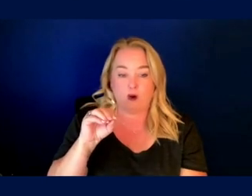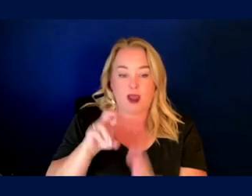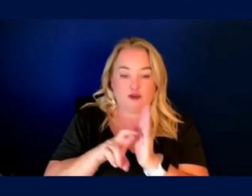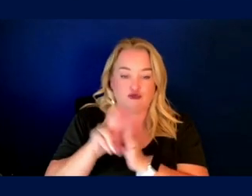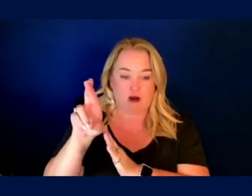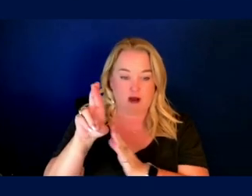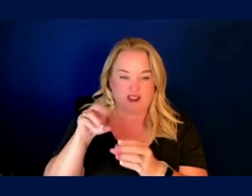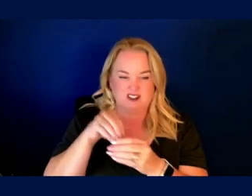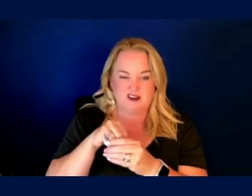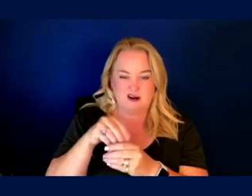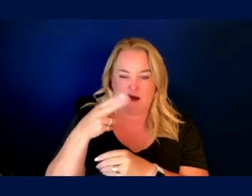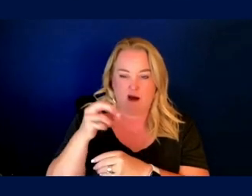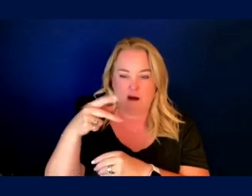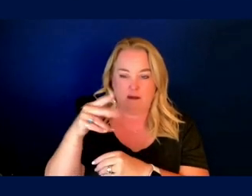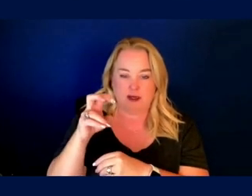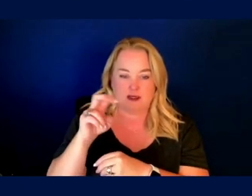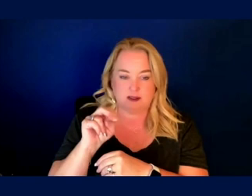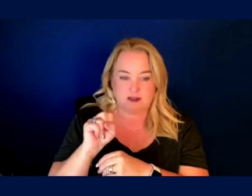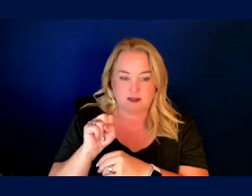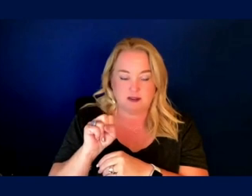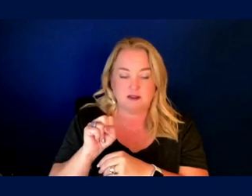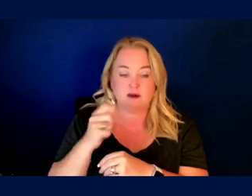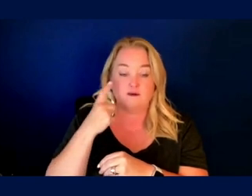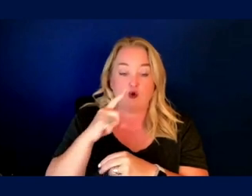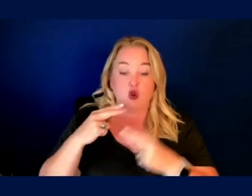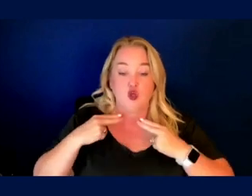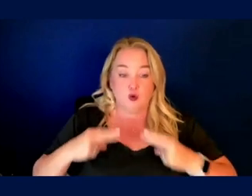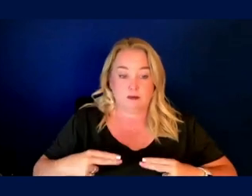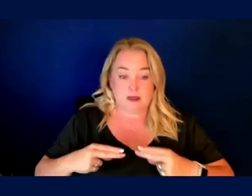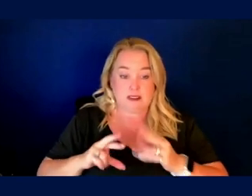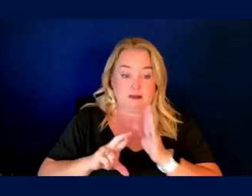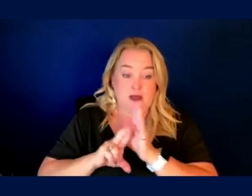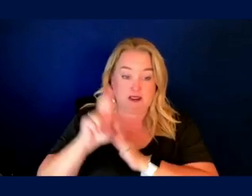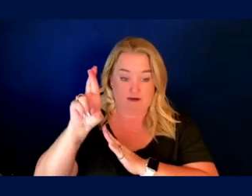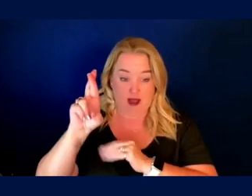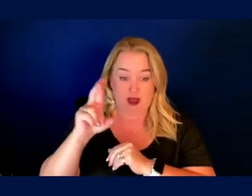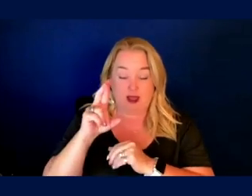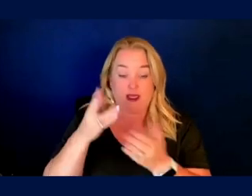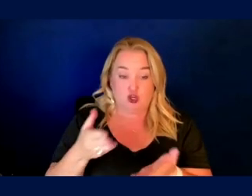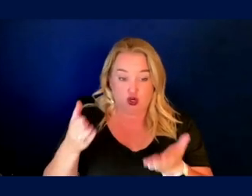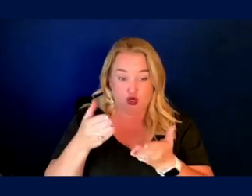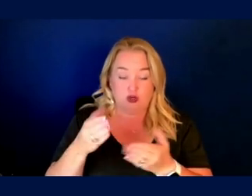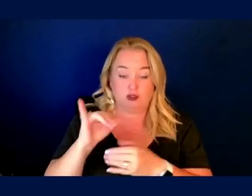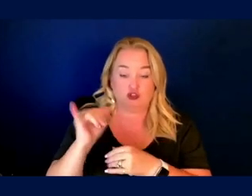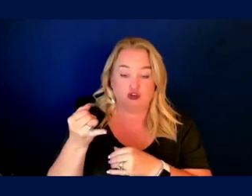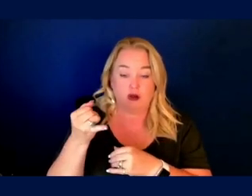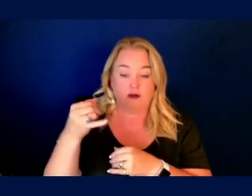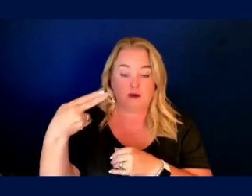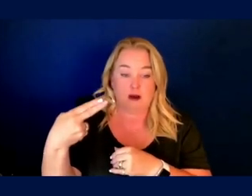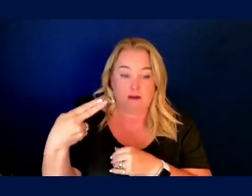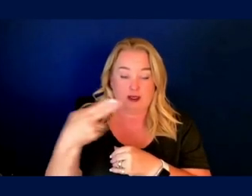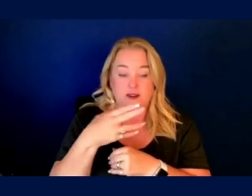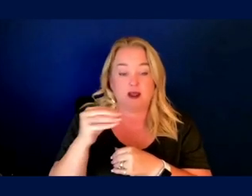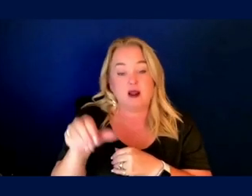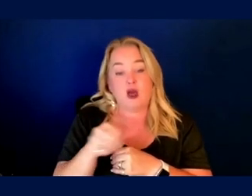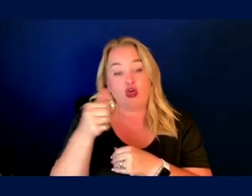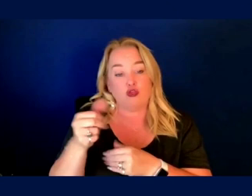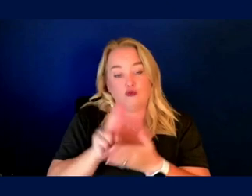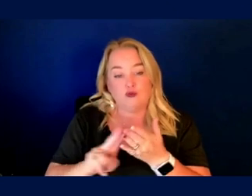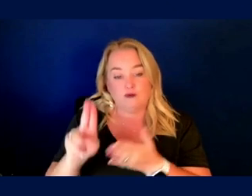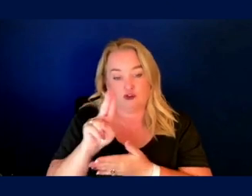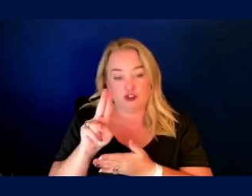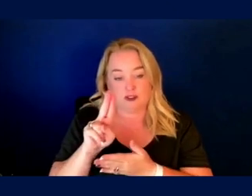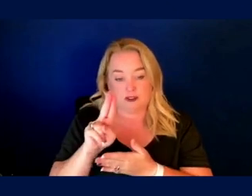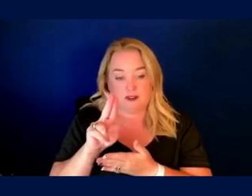aims to promote human spaceflight, not only here at Johns Hopkins, but at other universities and institutions as